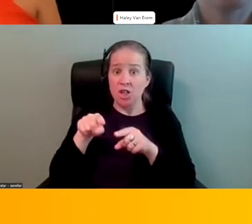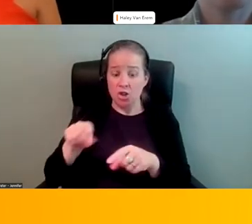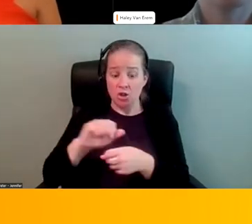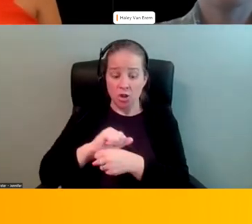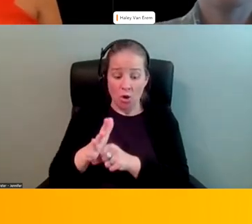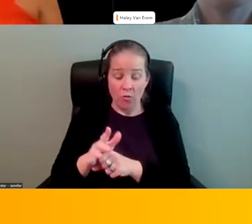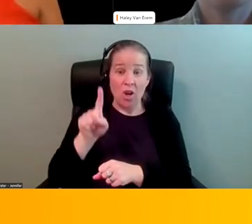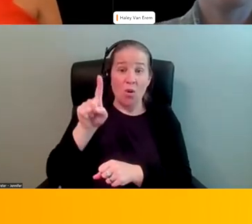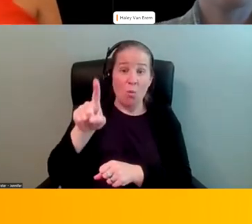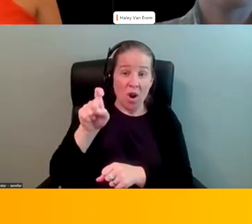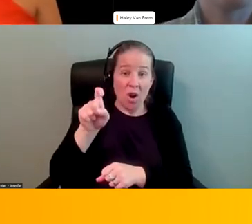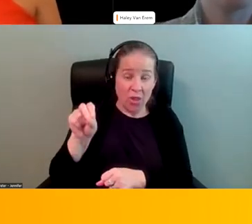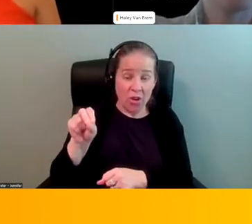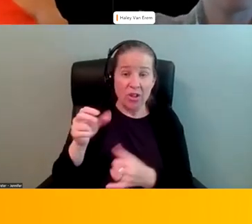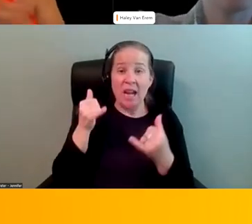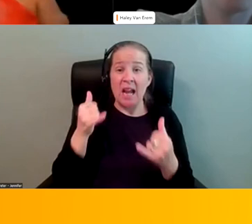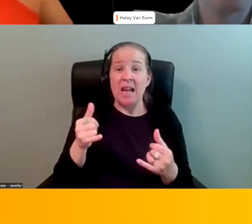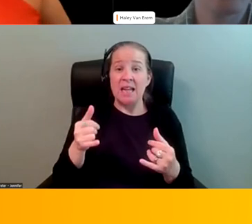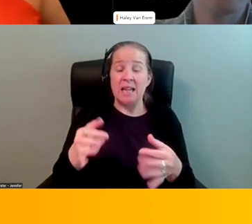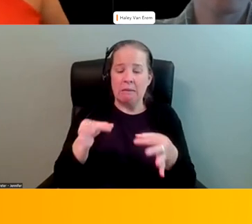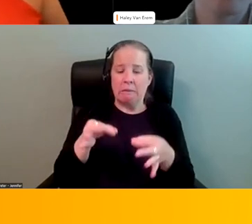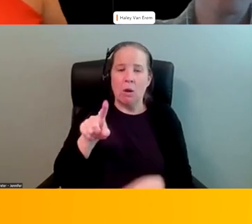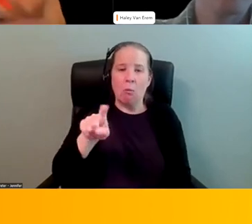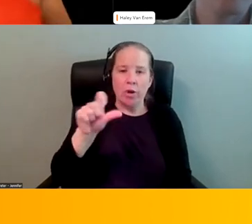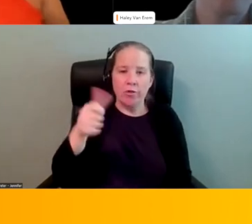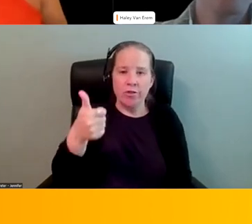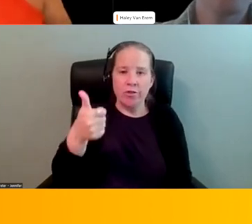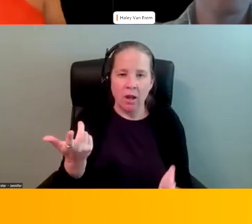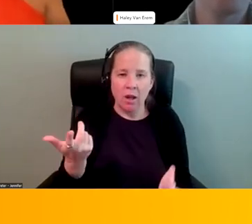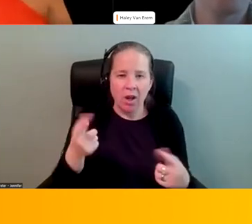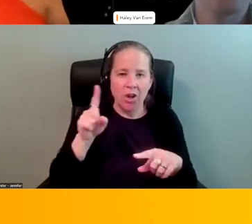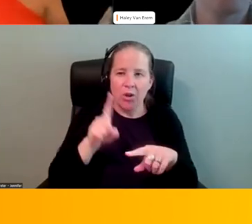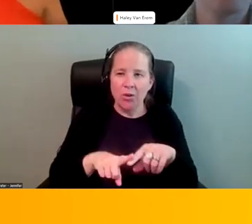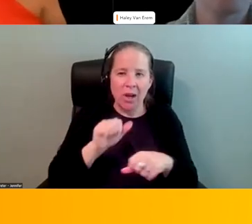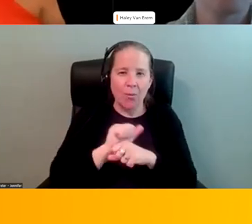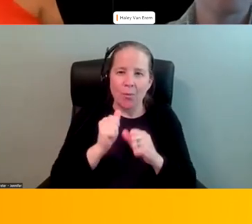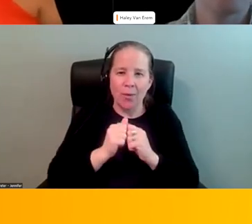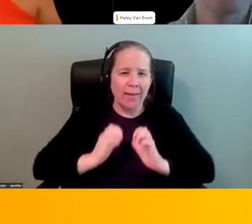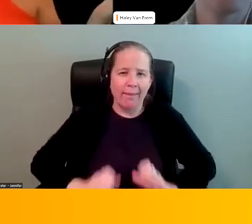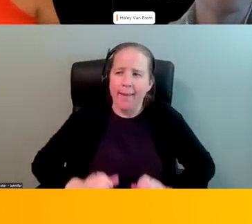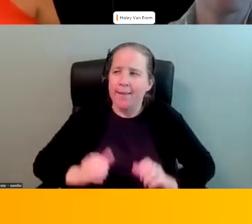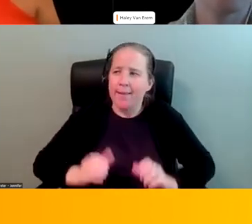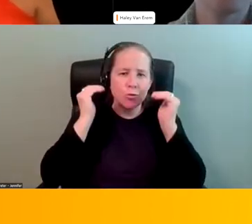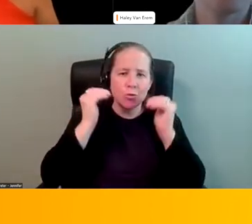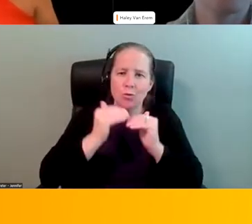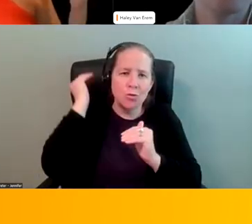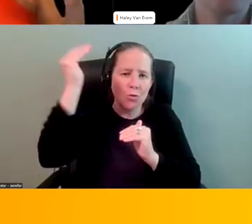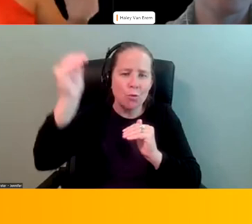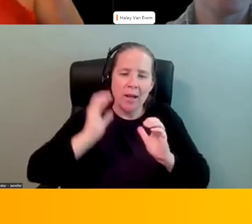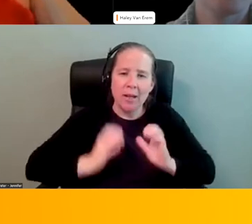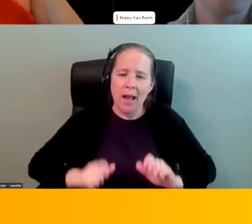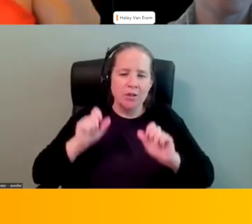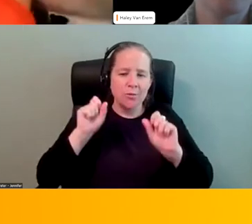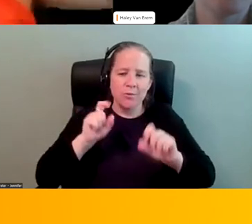to 130 and we're back to 110 you can't work with you can't work with clients that's too many clients you cannot do good work